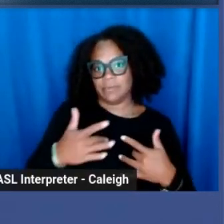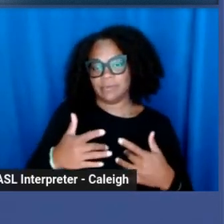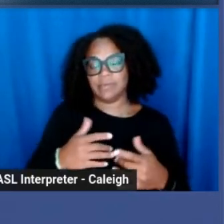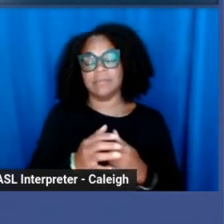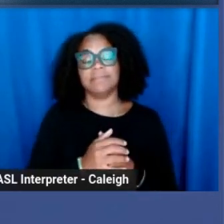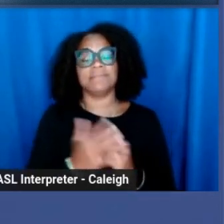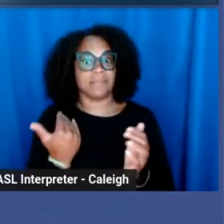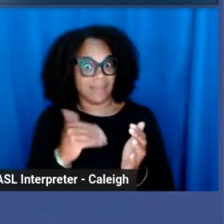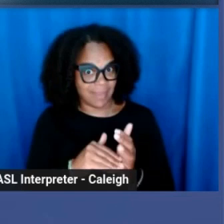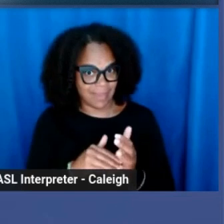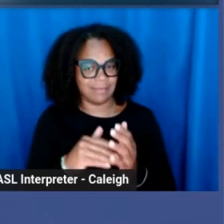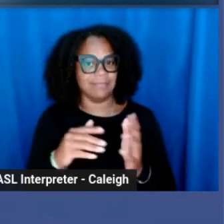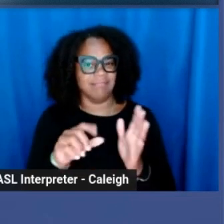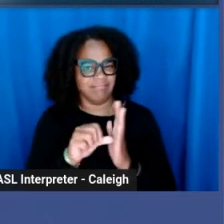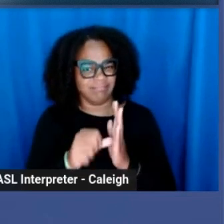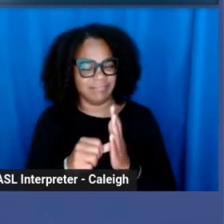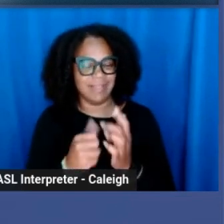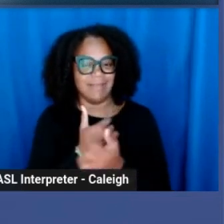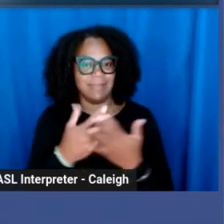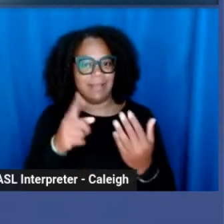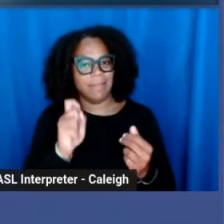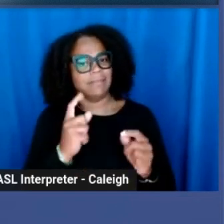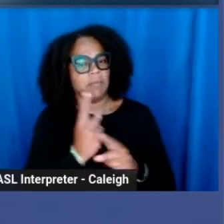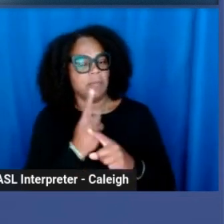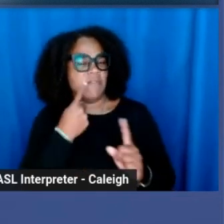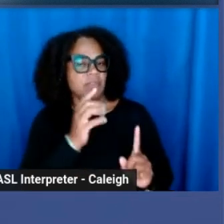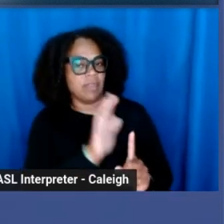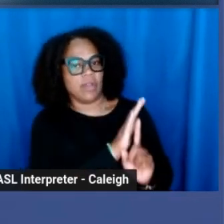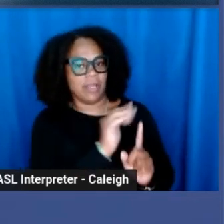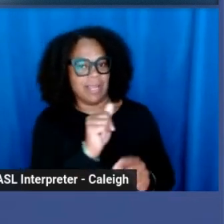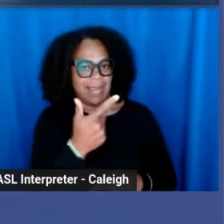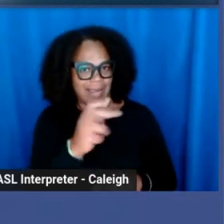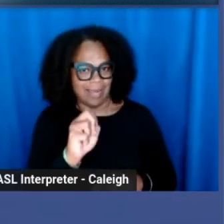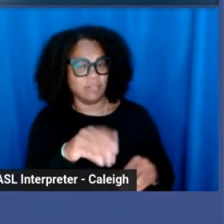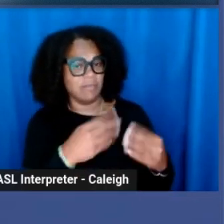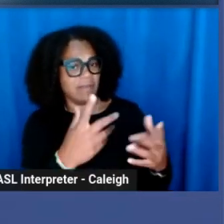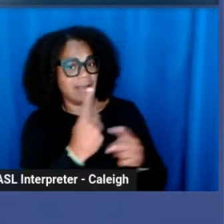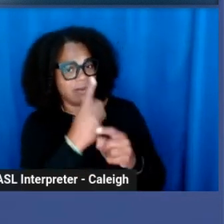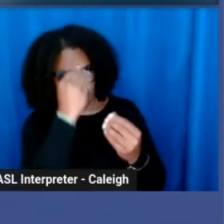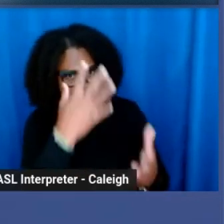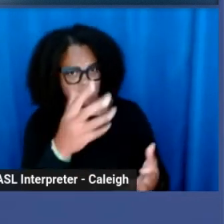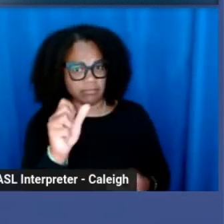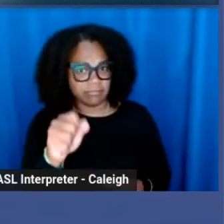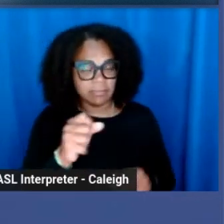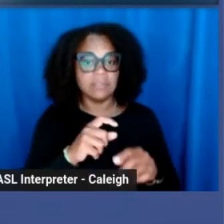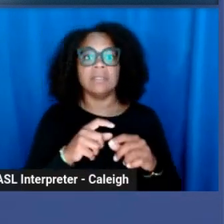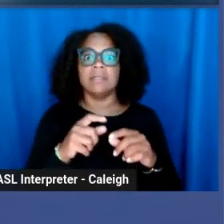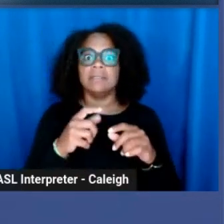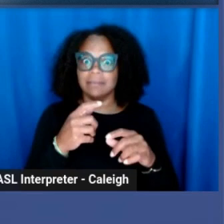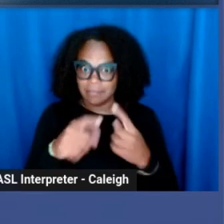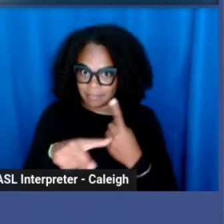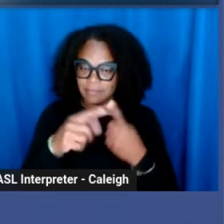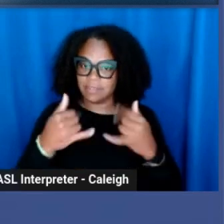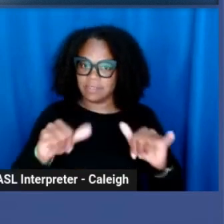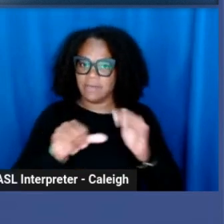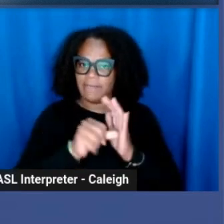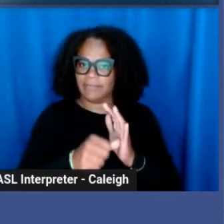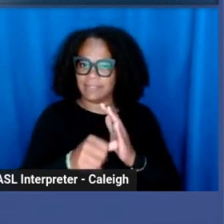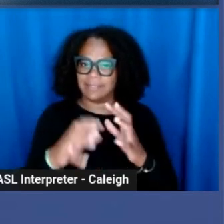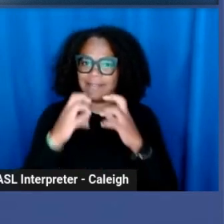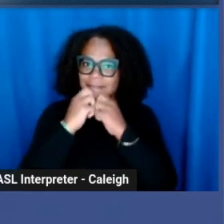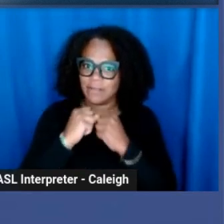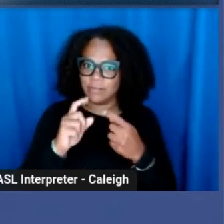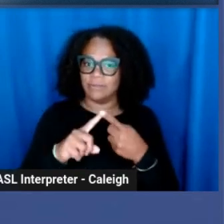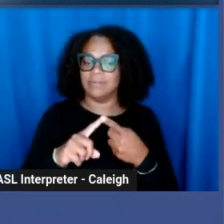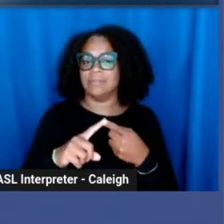again age-appropriate, providing them accurate information about your job, and still emphasizing those values of consent, respect,